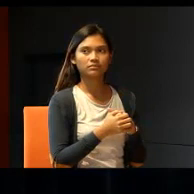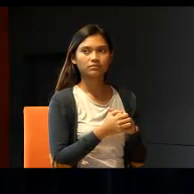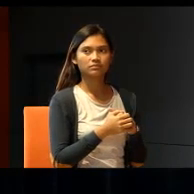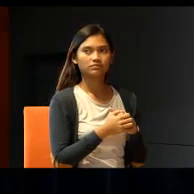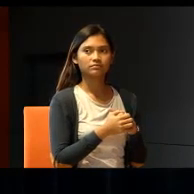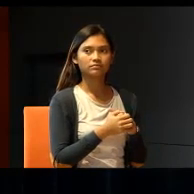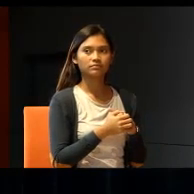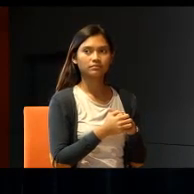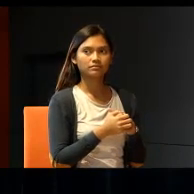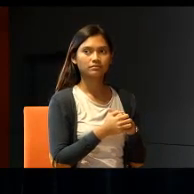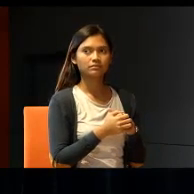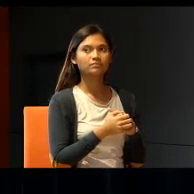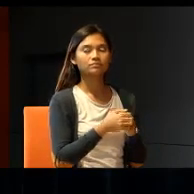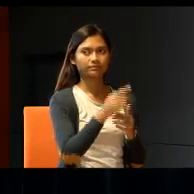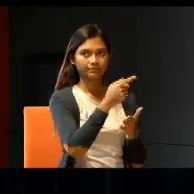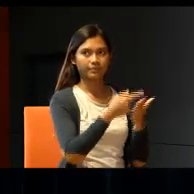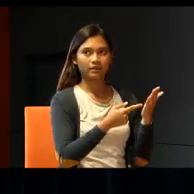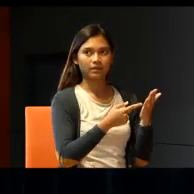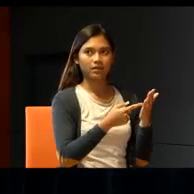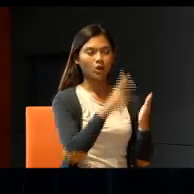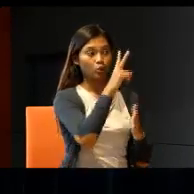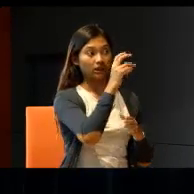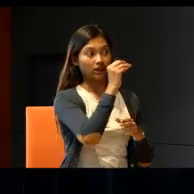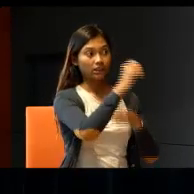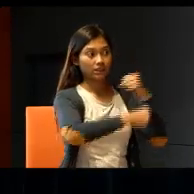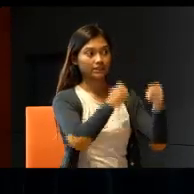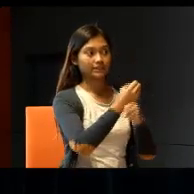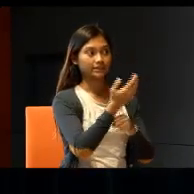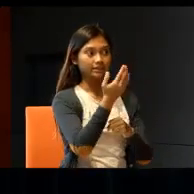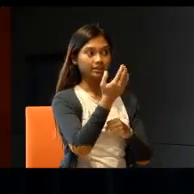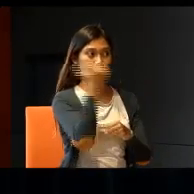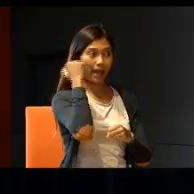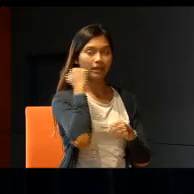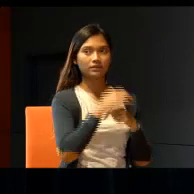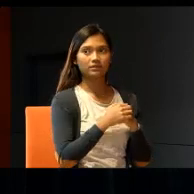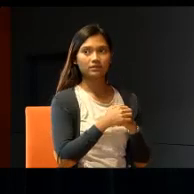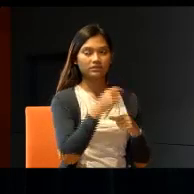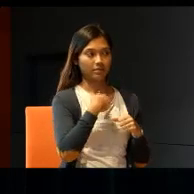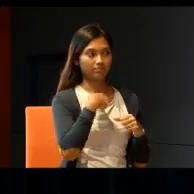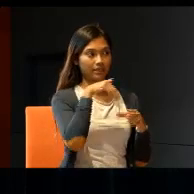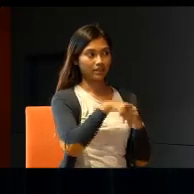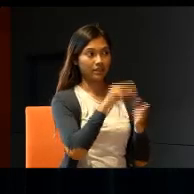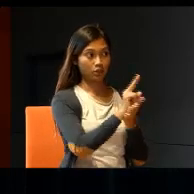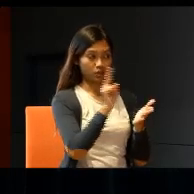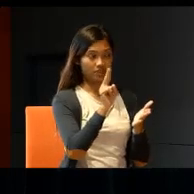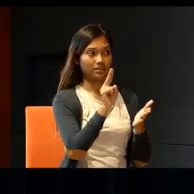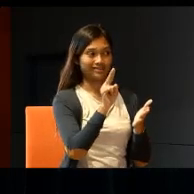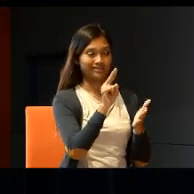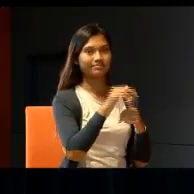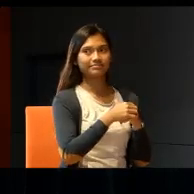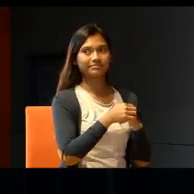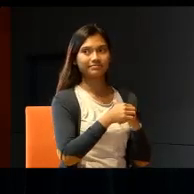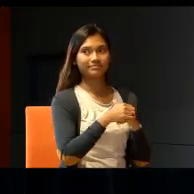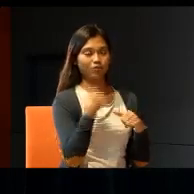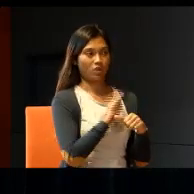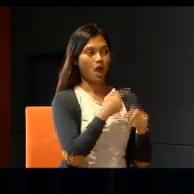This, whatever I'm quoting now, is about 20 years back. I was in university at that time, and we